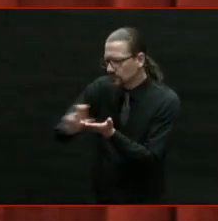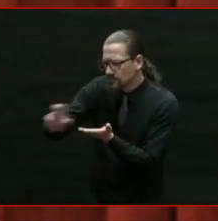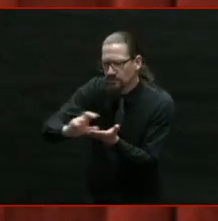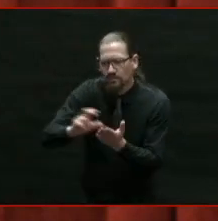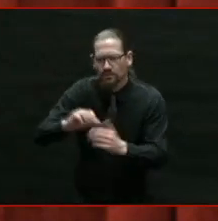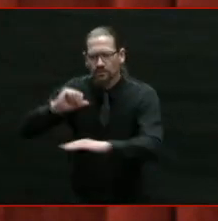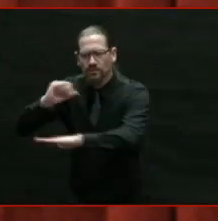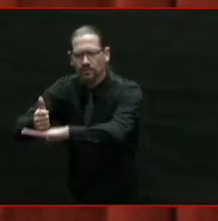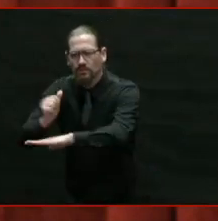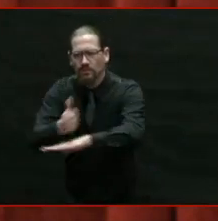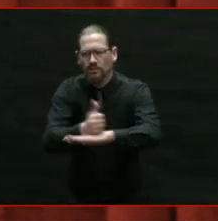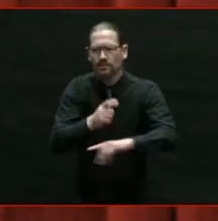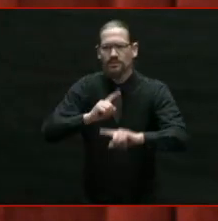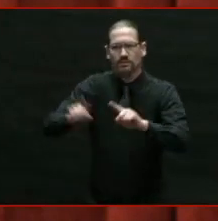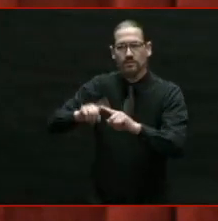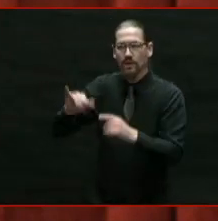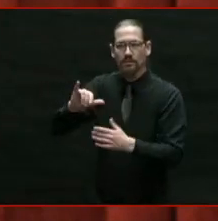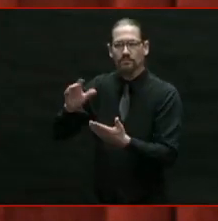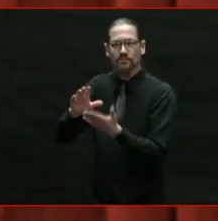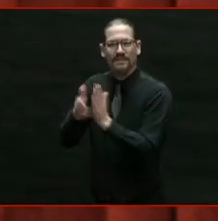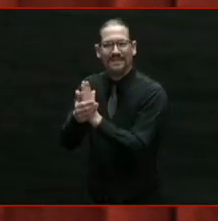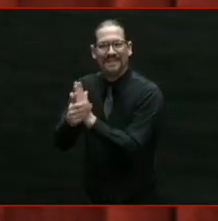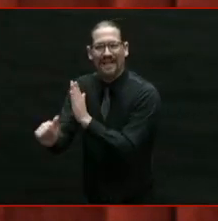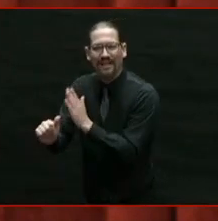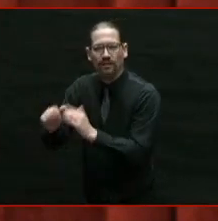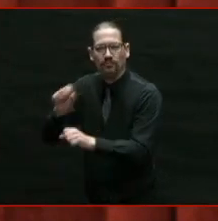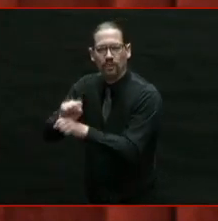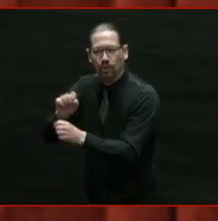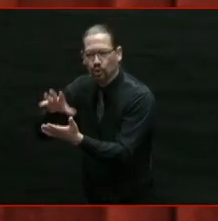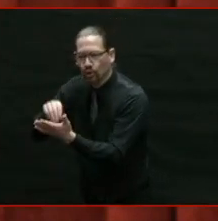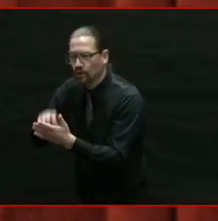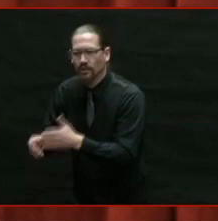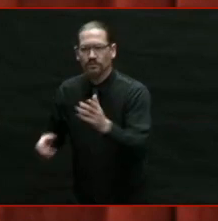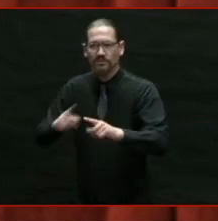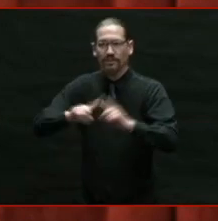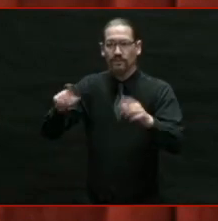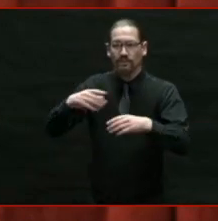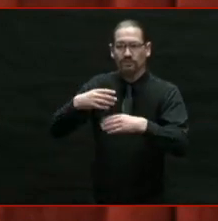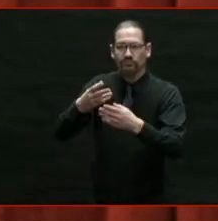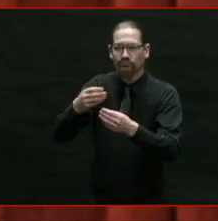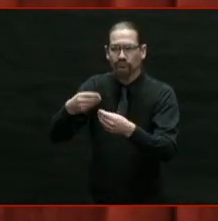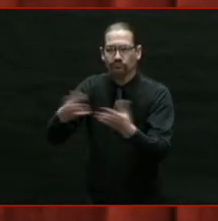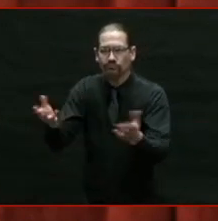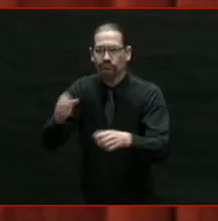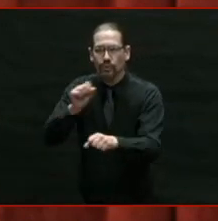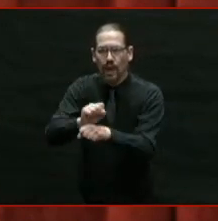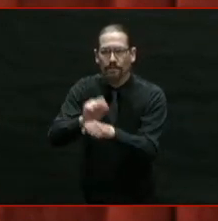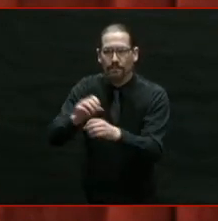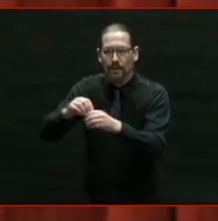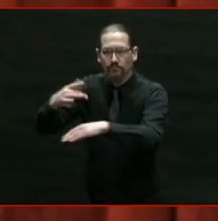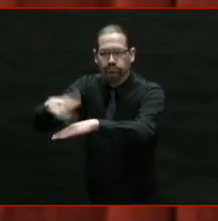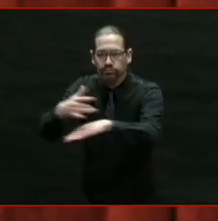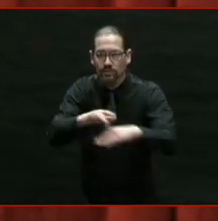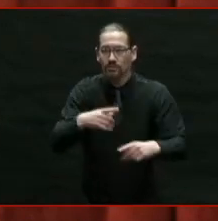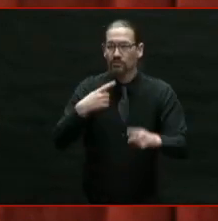job creation, infrastructure, health care, equity, and sustainability.